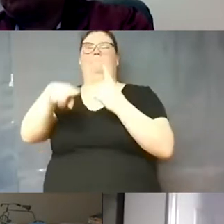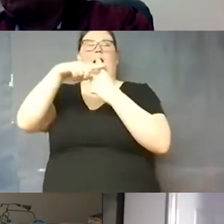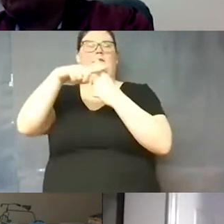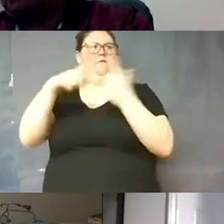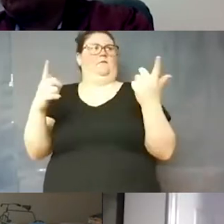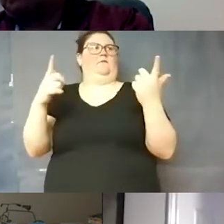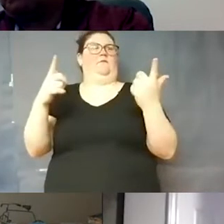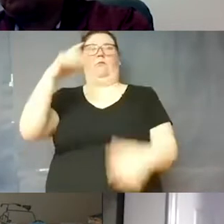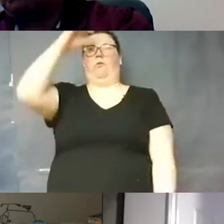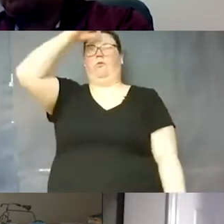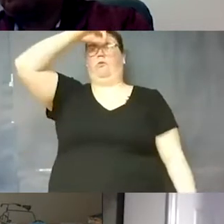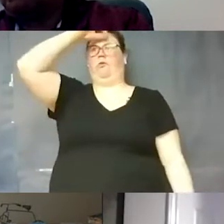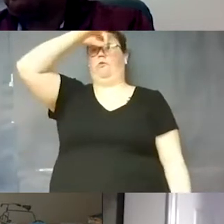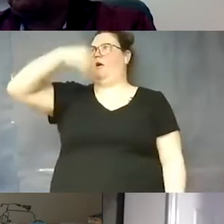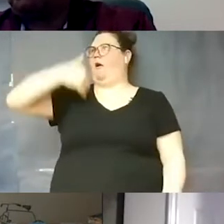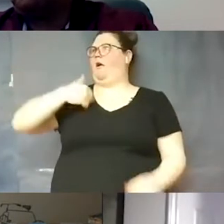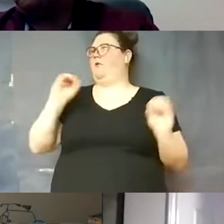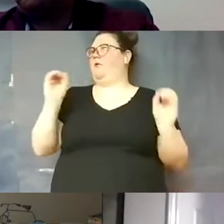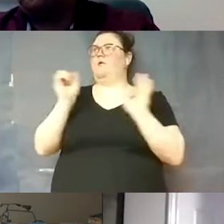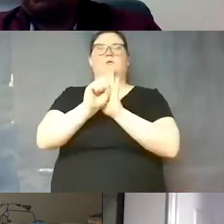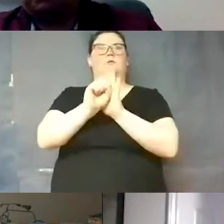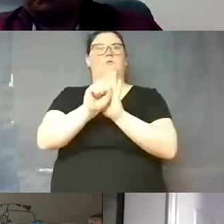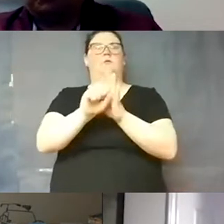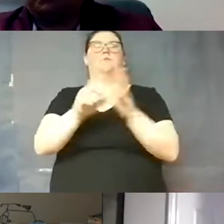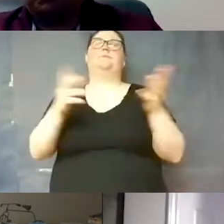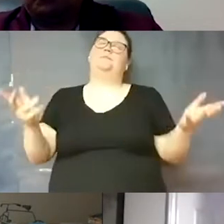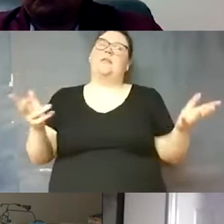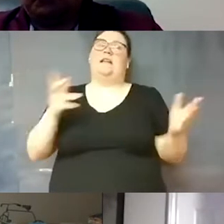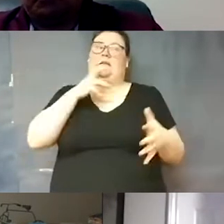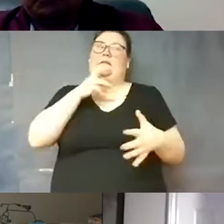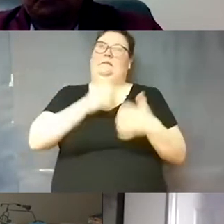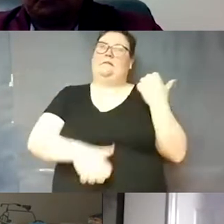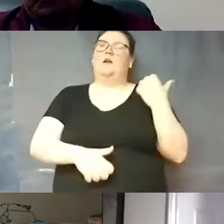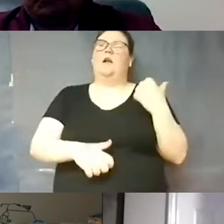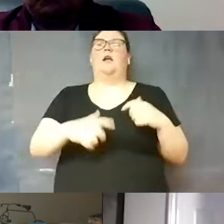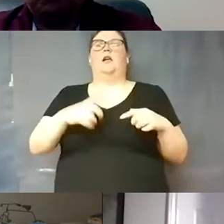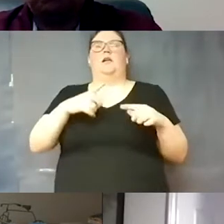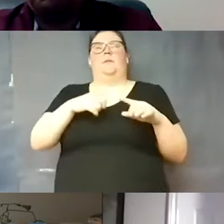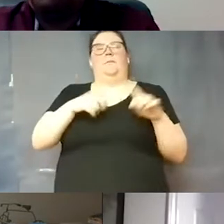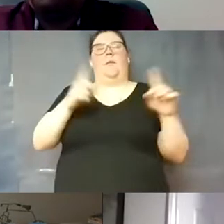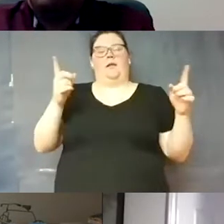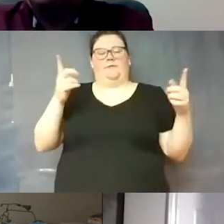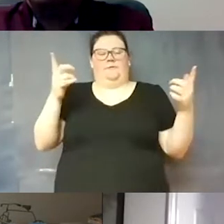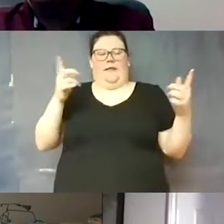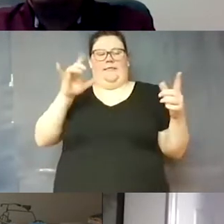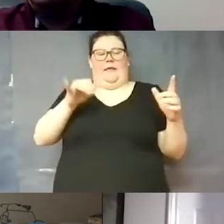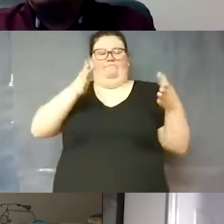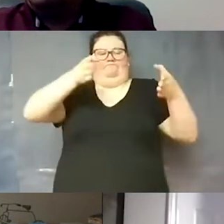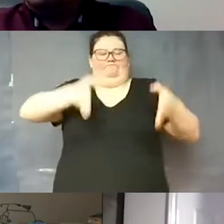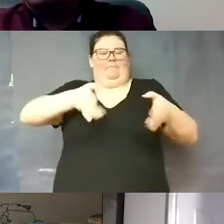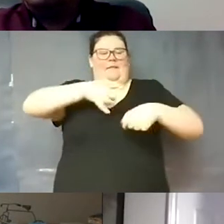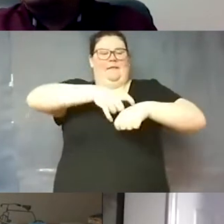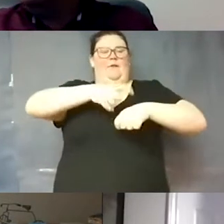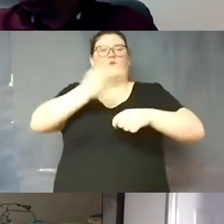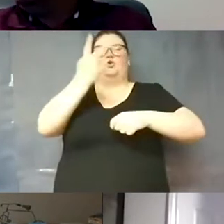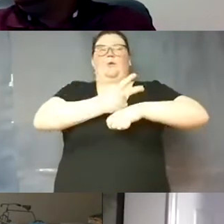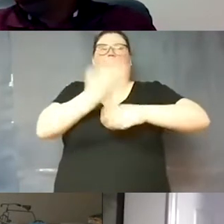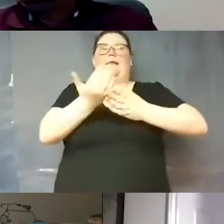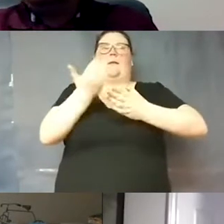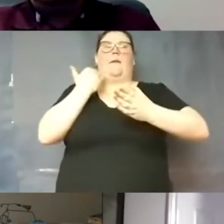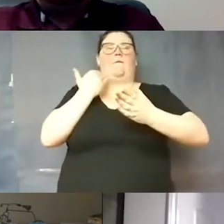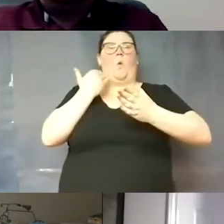they didn't have symptoms so again it's cruel in that the the period of infectiousness starts two days before